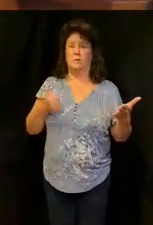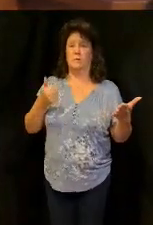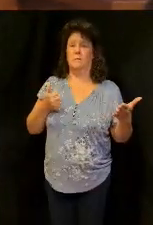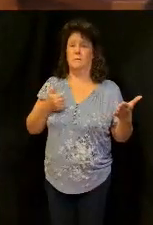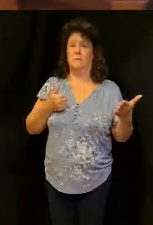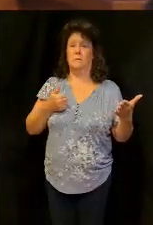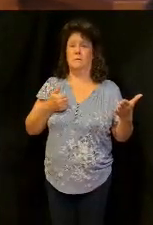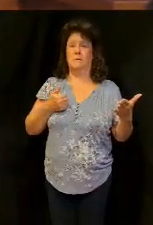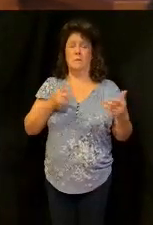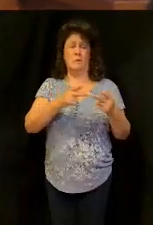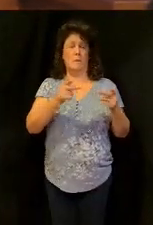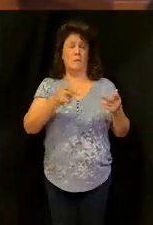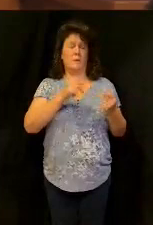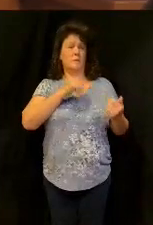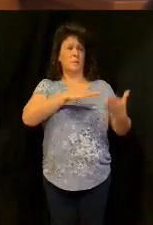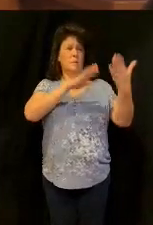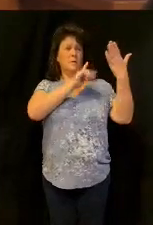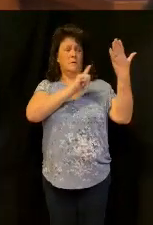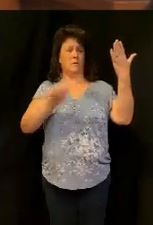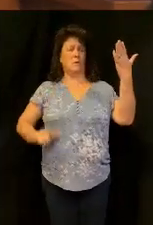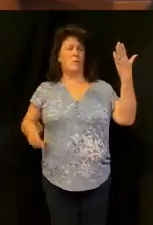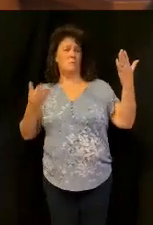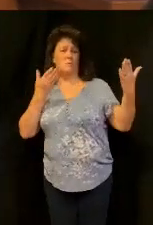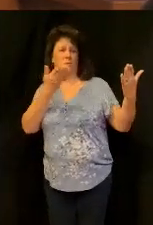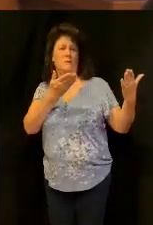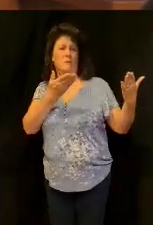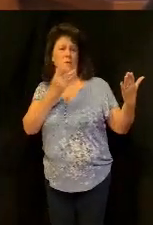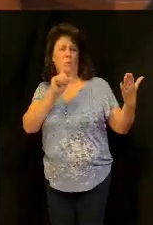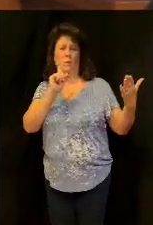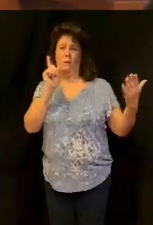the presence of the Lord was. It was the place where they encountered God.